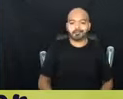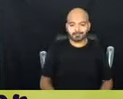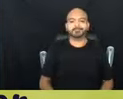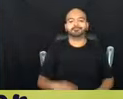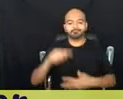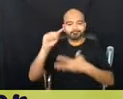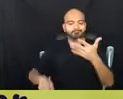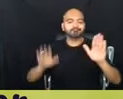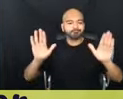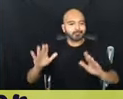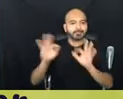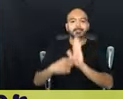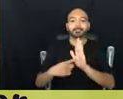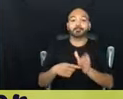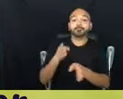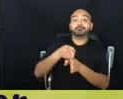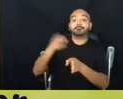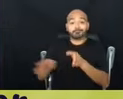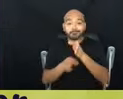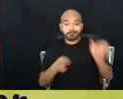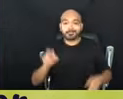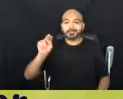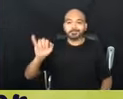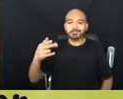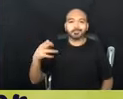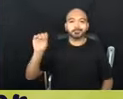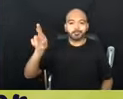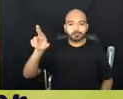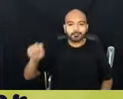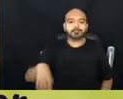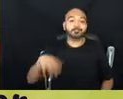neighbors. That's a great one. Mothers,